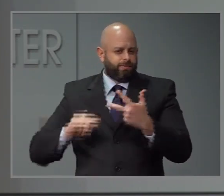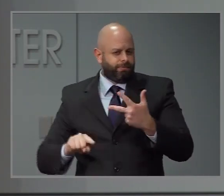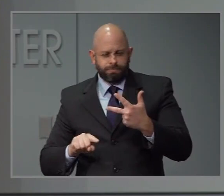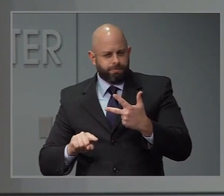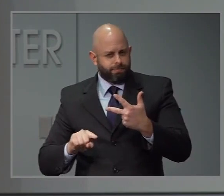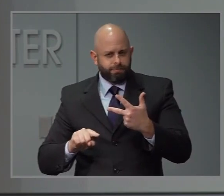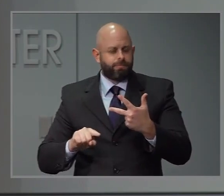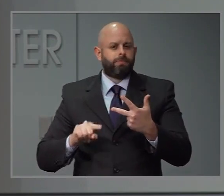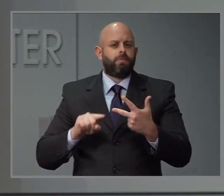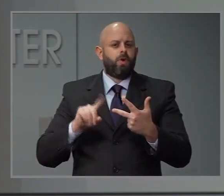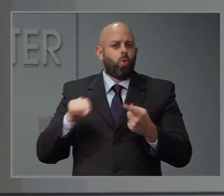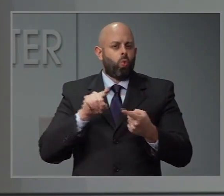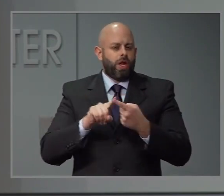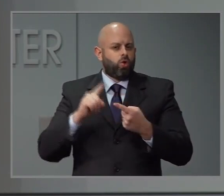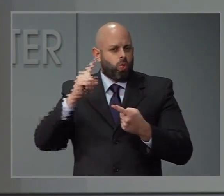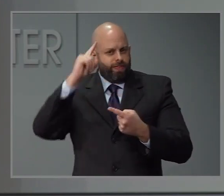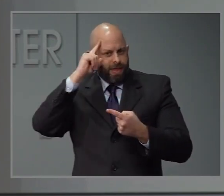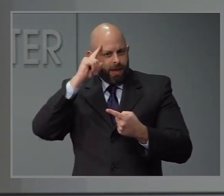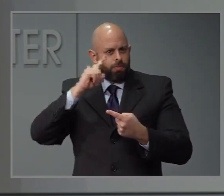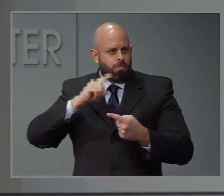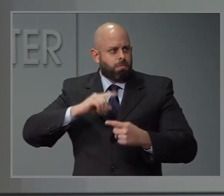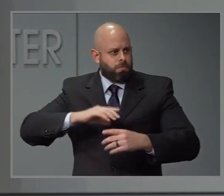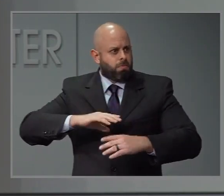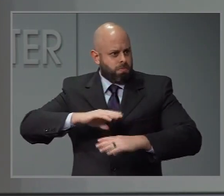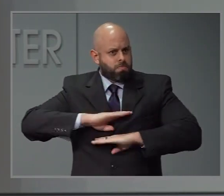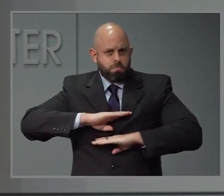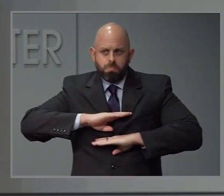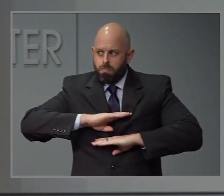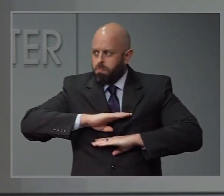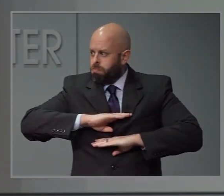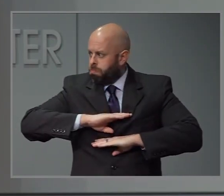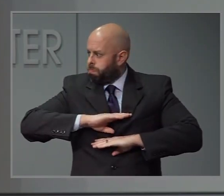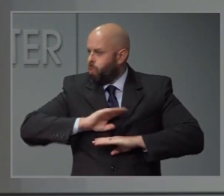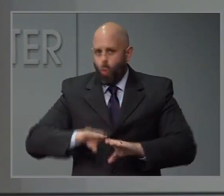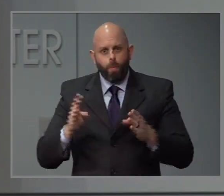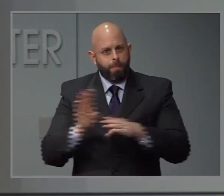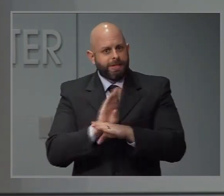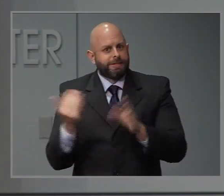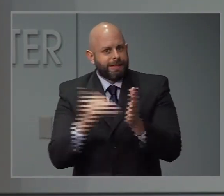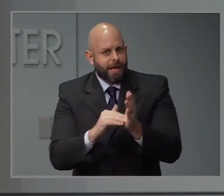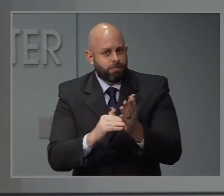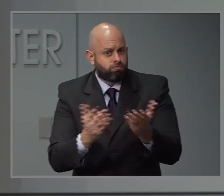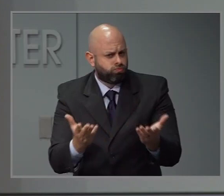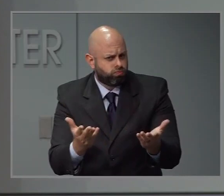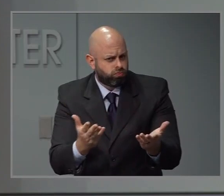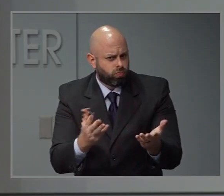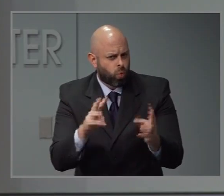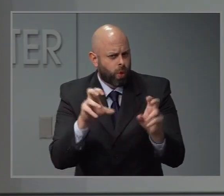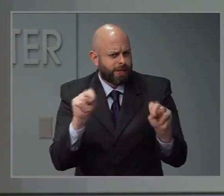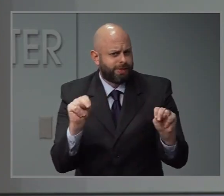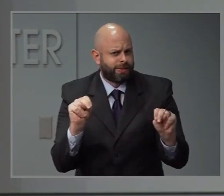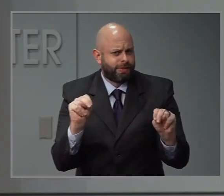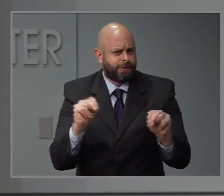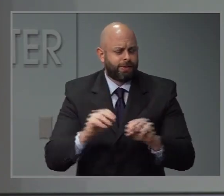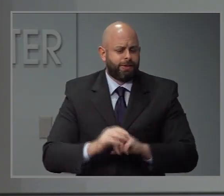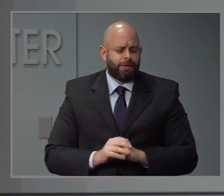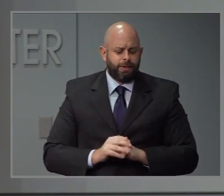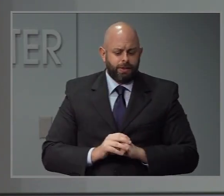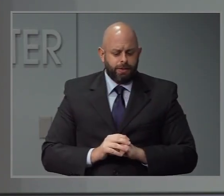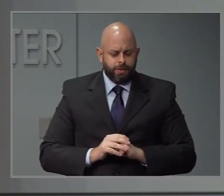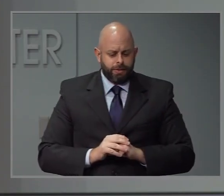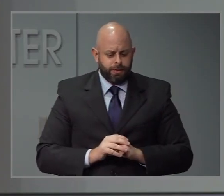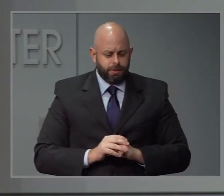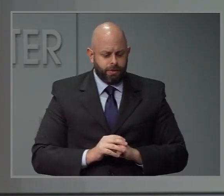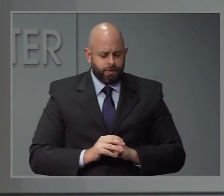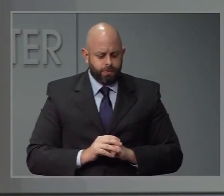that you would be satisfied with for reopening? Claire, thanks for the question. So I think that